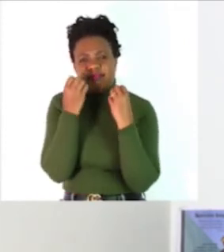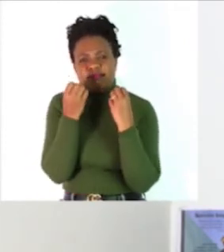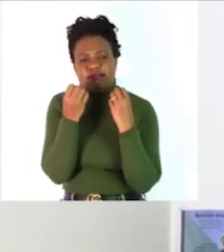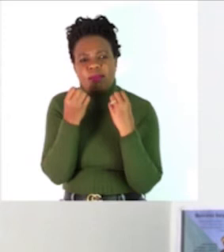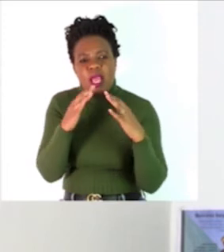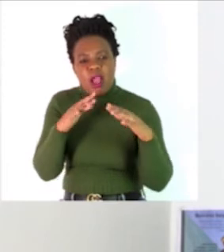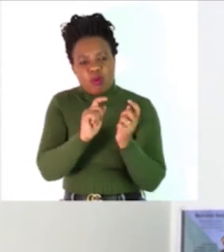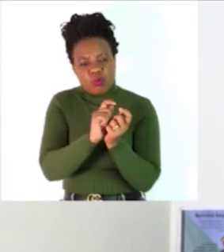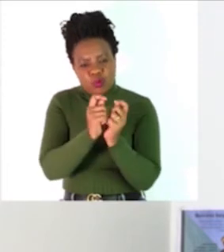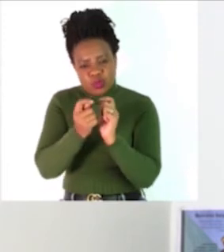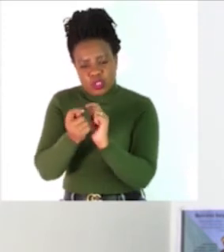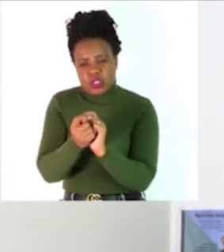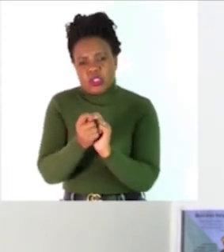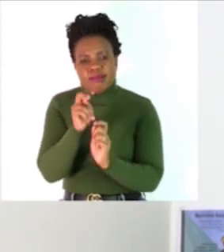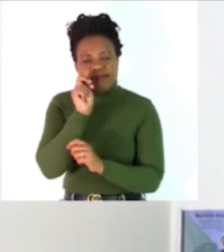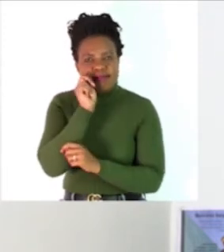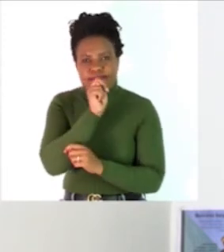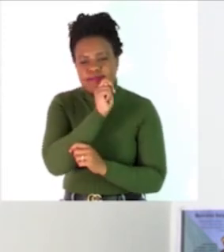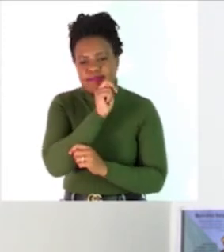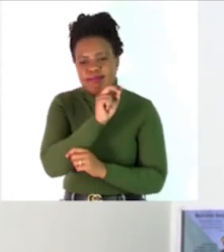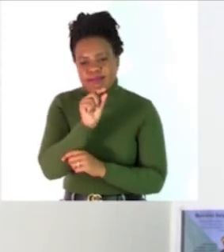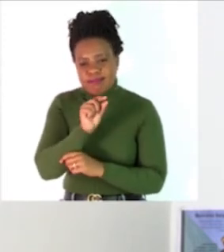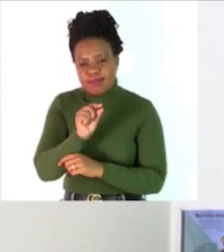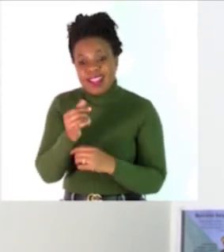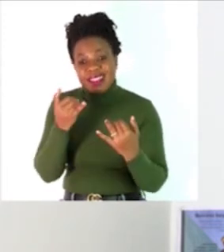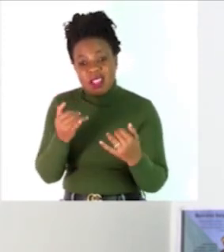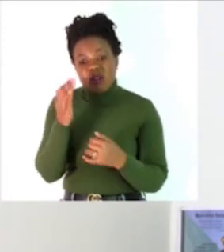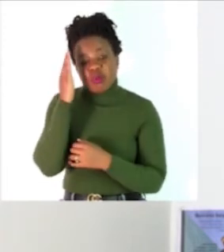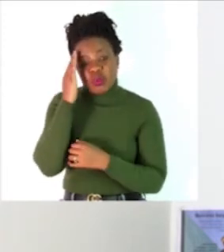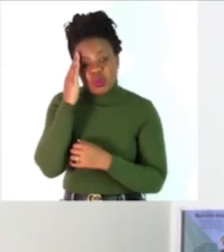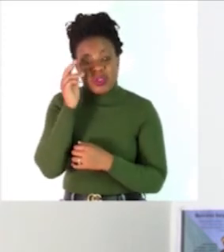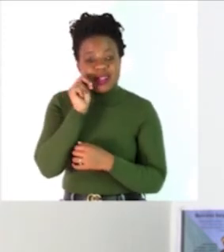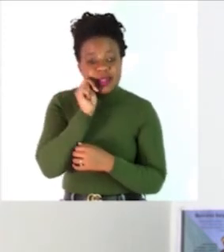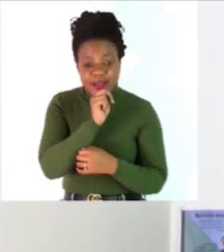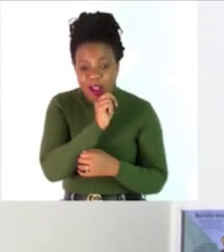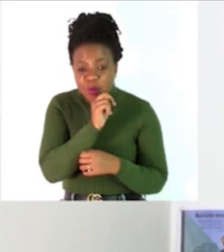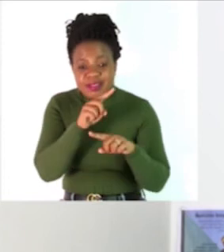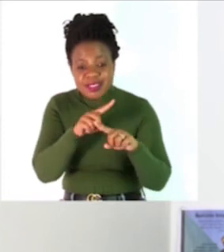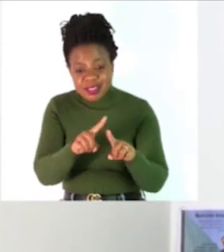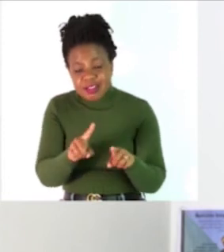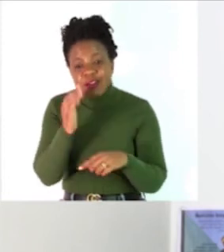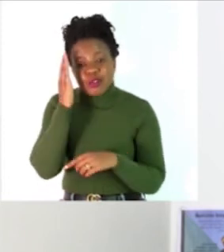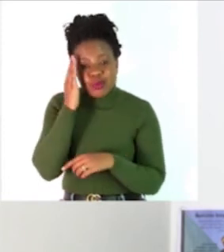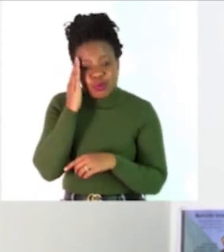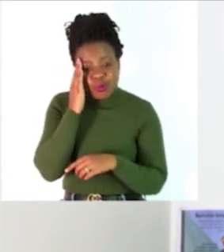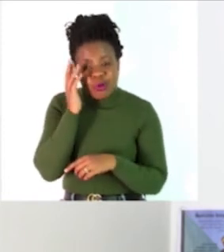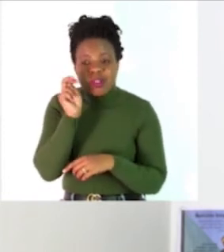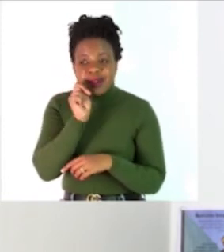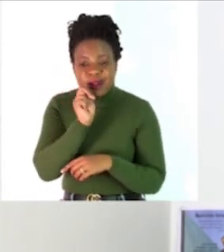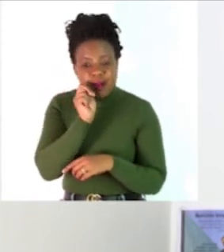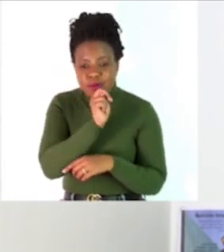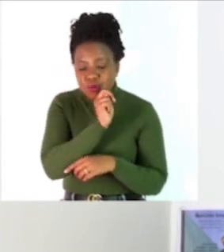And I want to believe you are now able to identify nouns. You are now able to use nouns